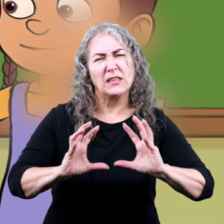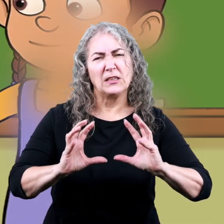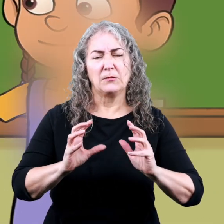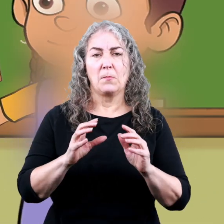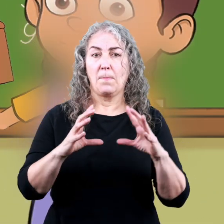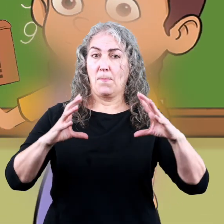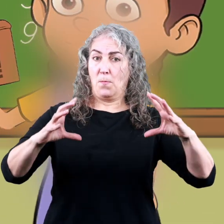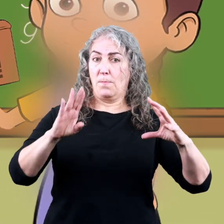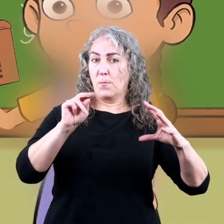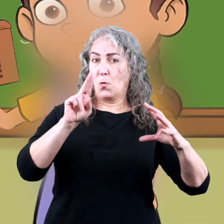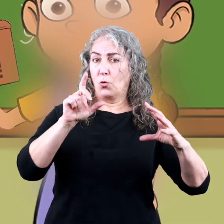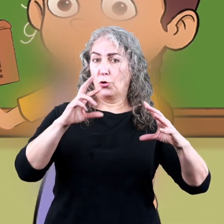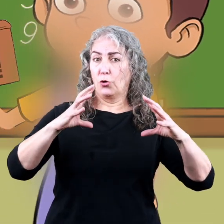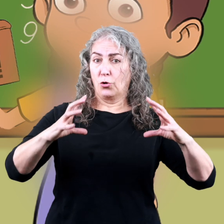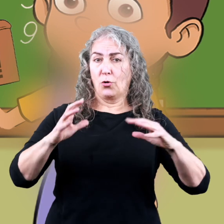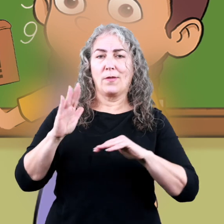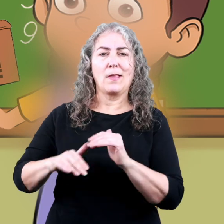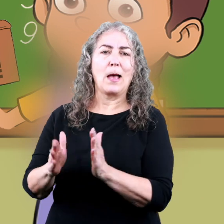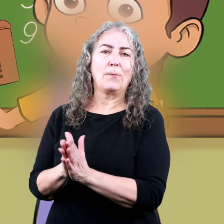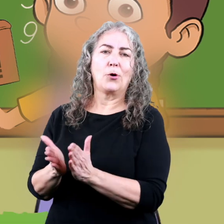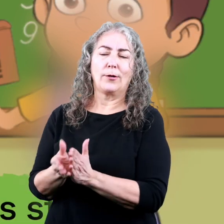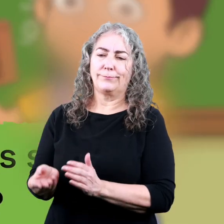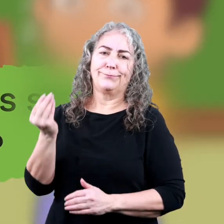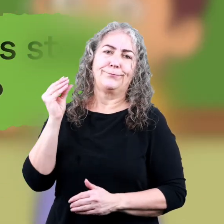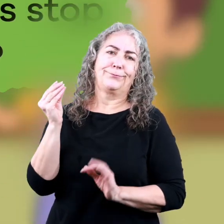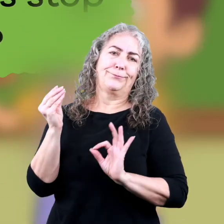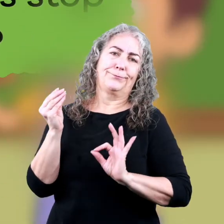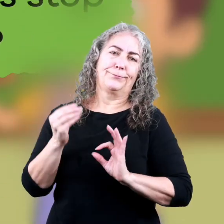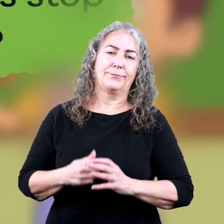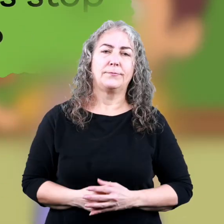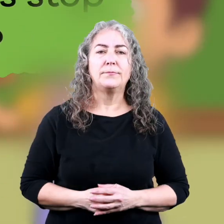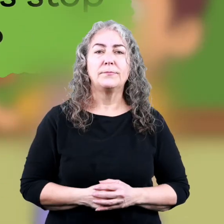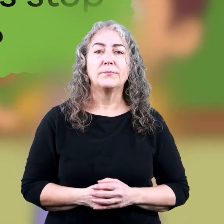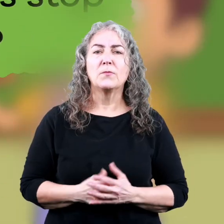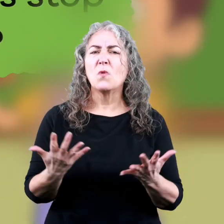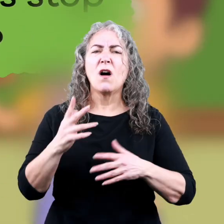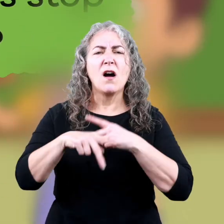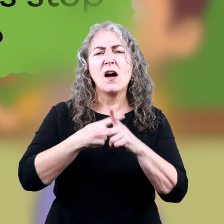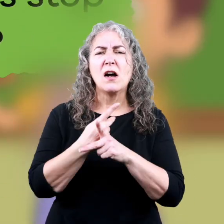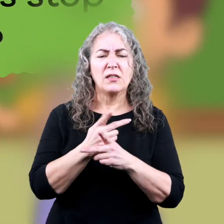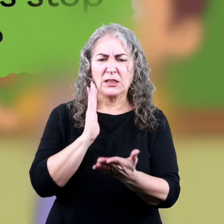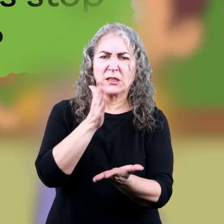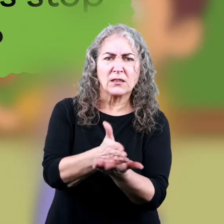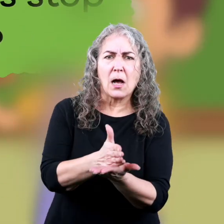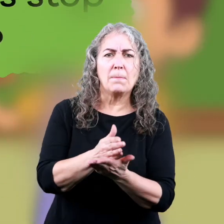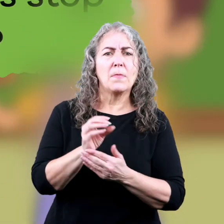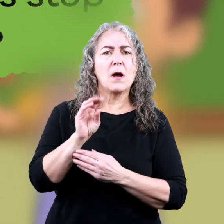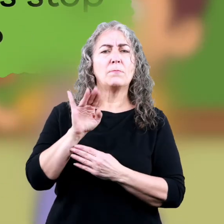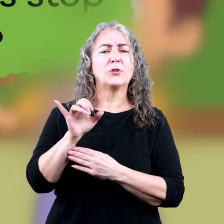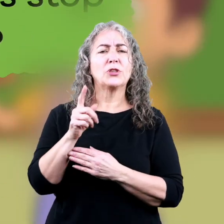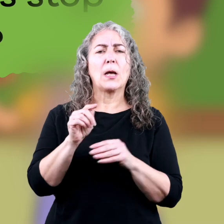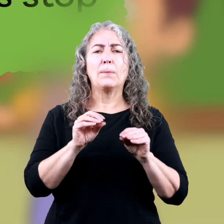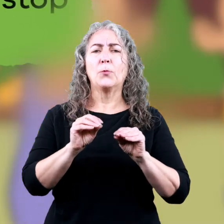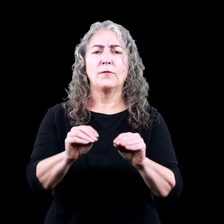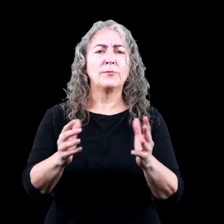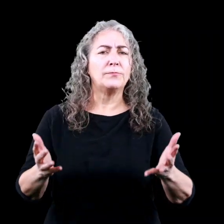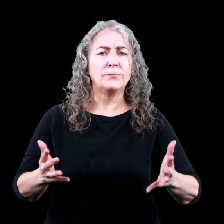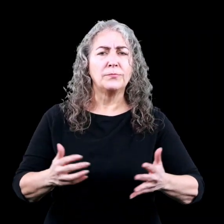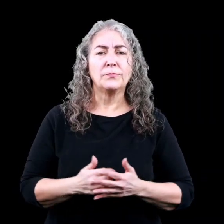than a book. So what kinds of things stop a moving object?